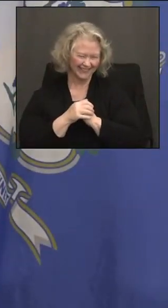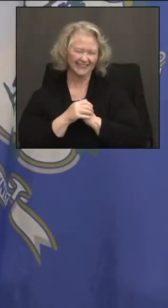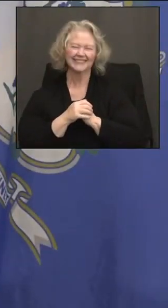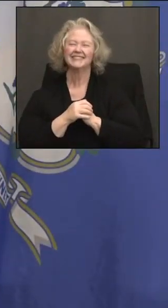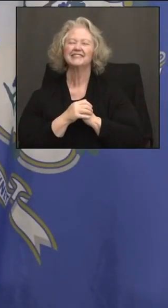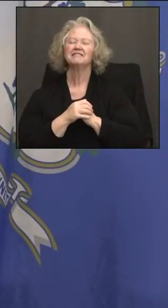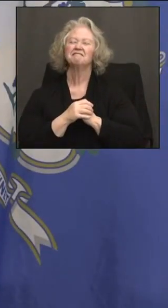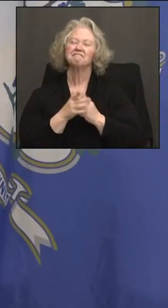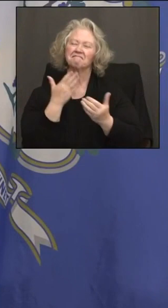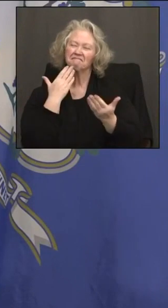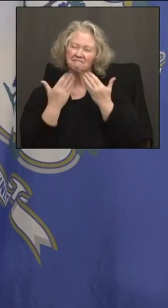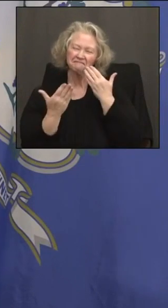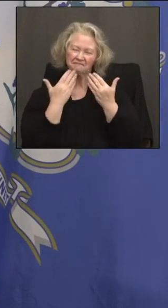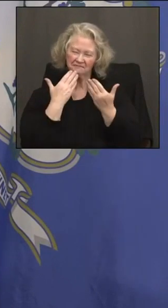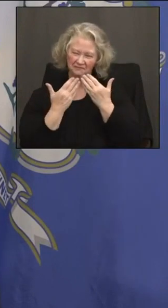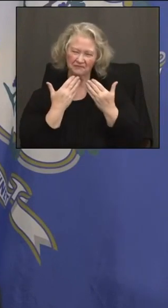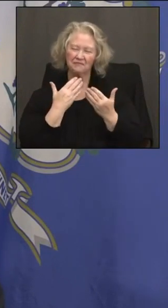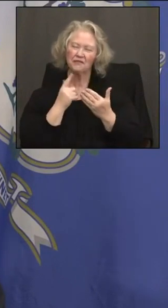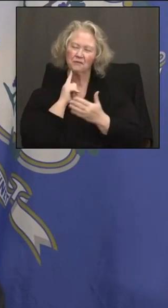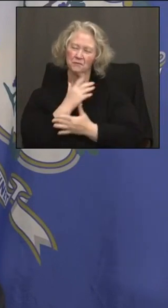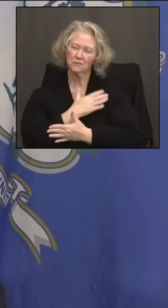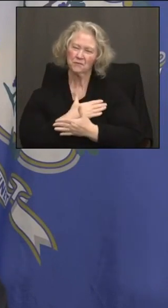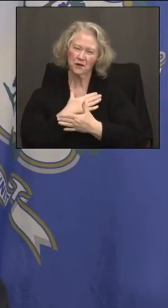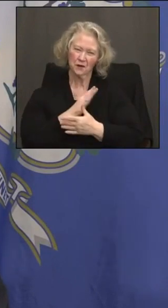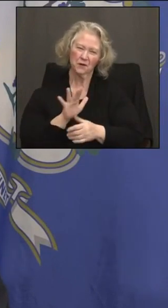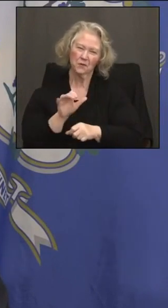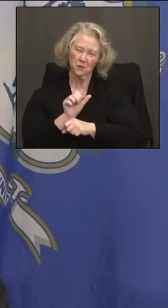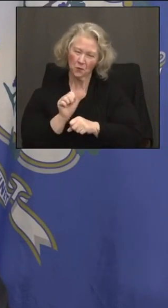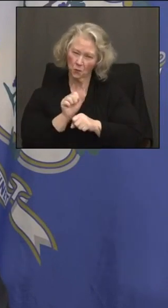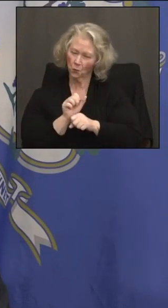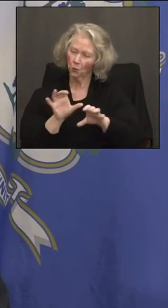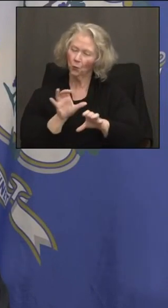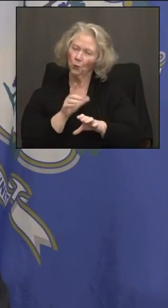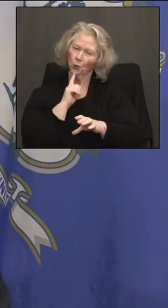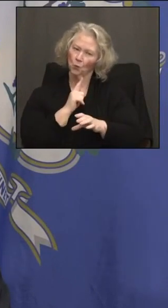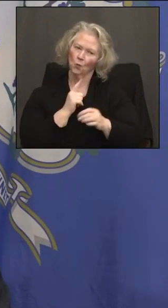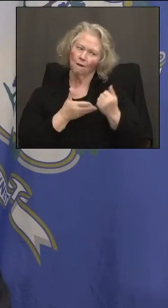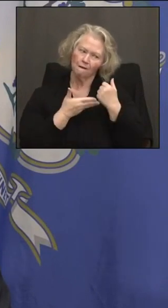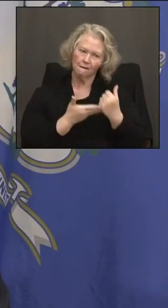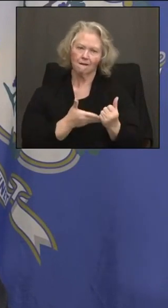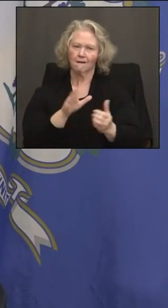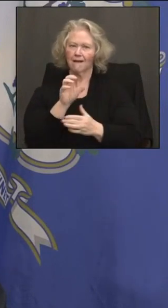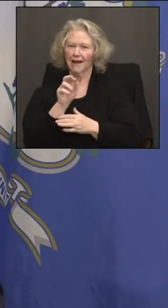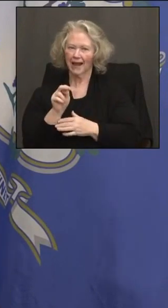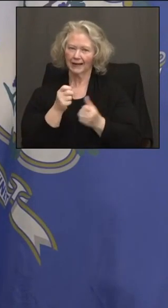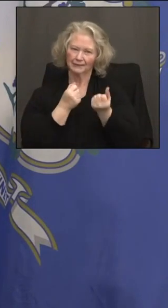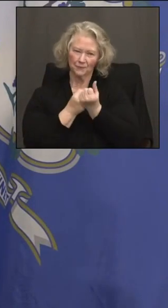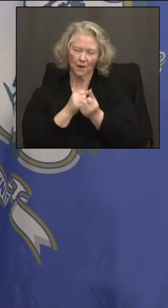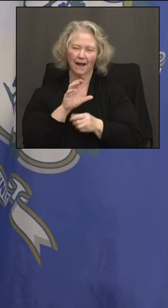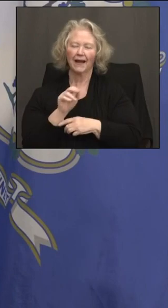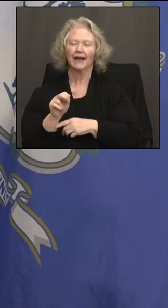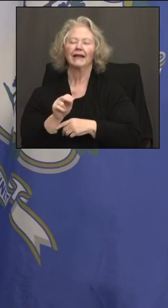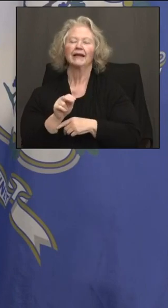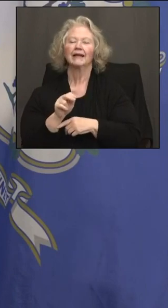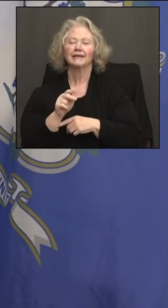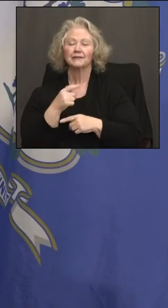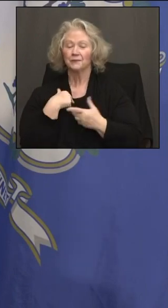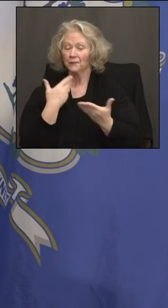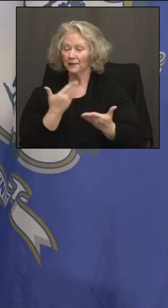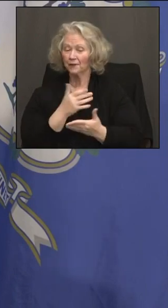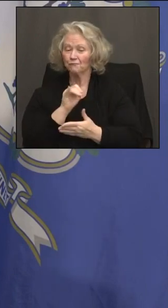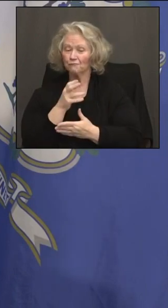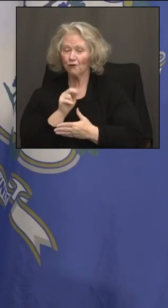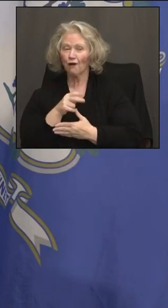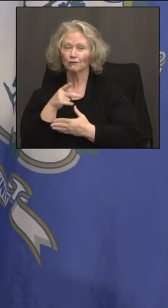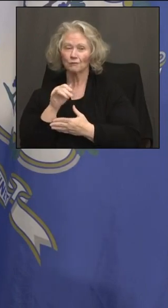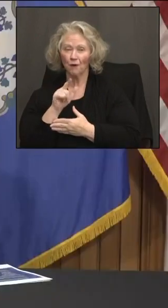Hey, thank you, guys. I really appreciate the work you do together and what you're doing on behalf of the state. With that, Josh and Paul, myself, here to take